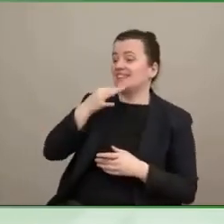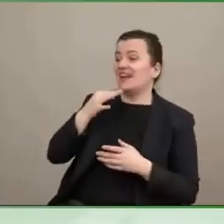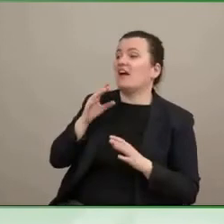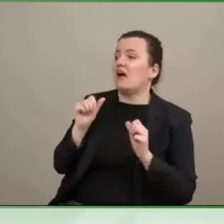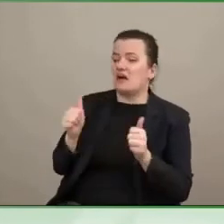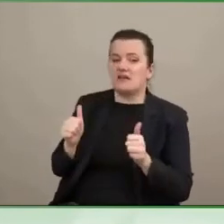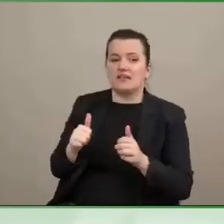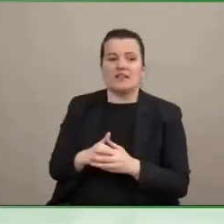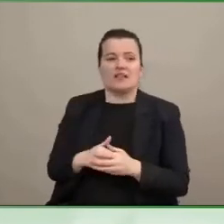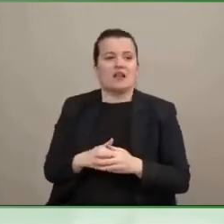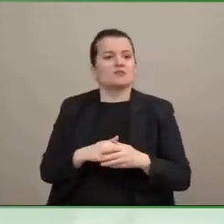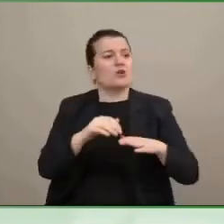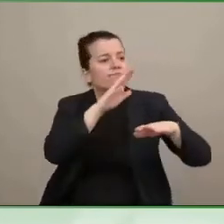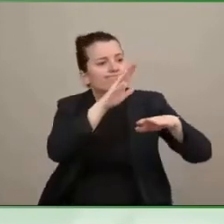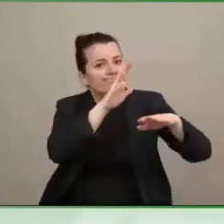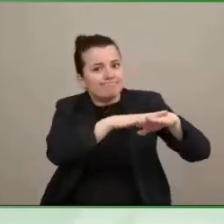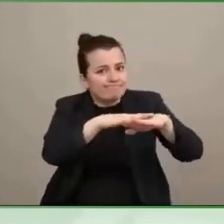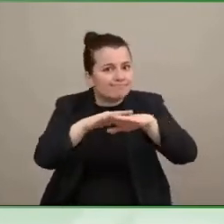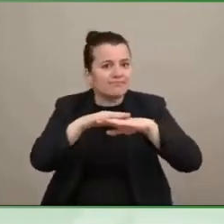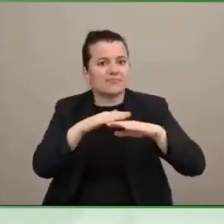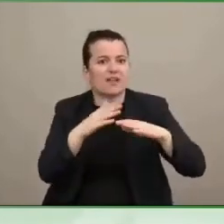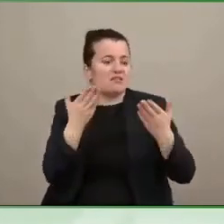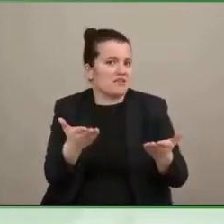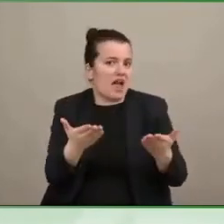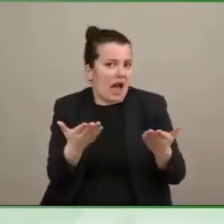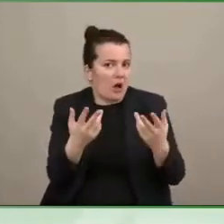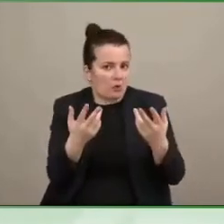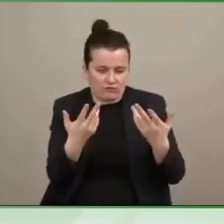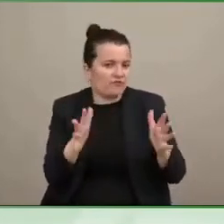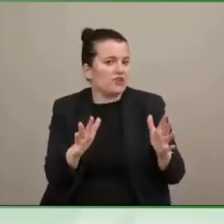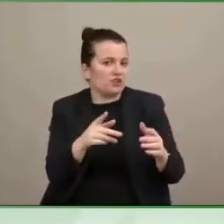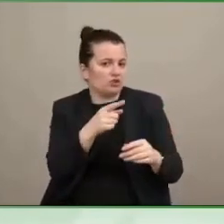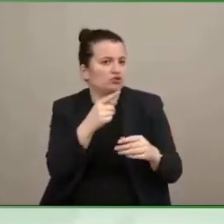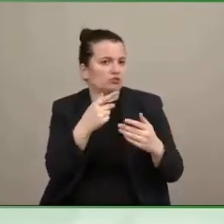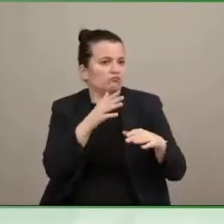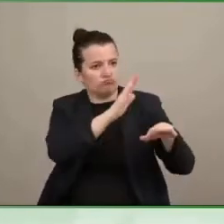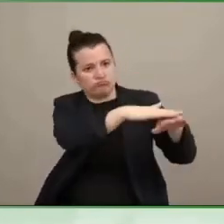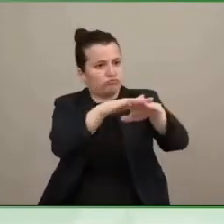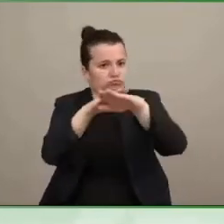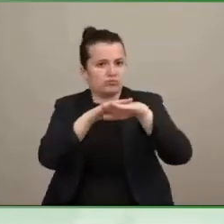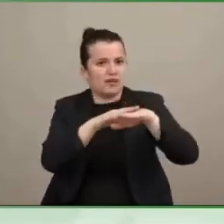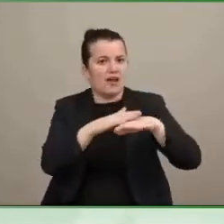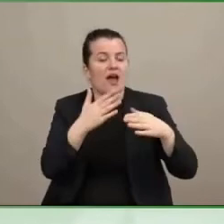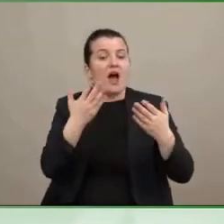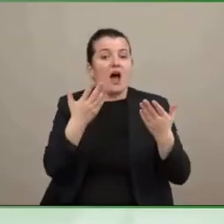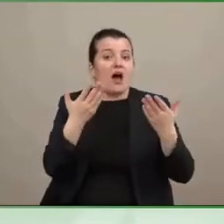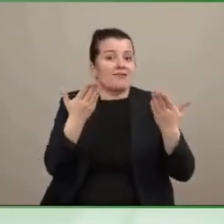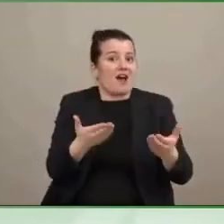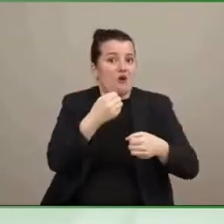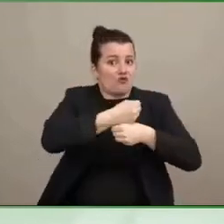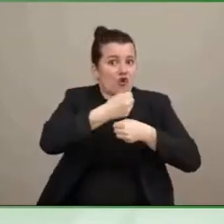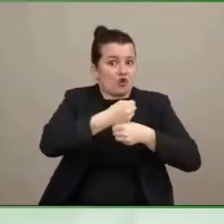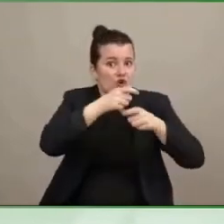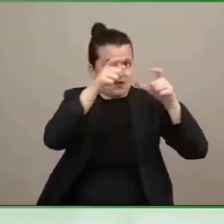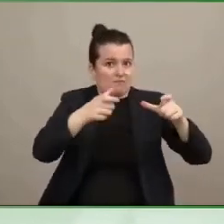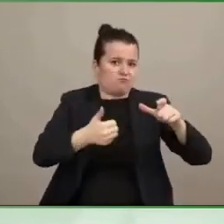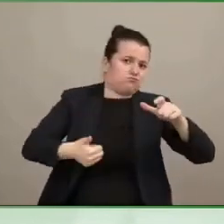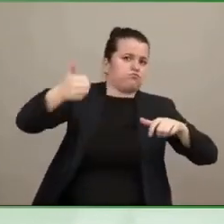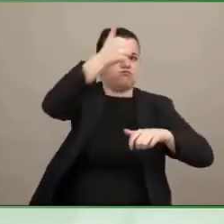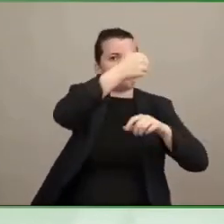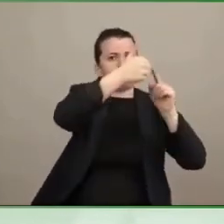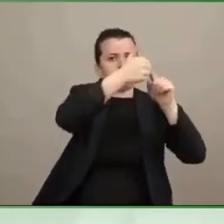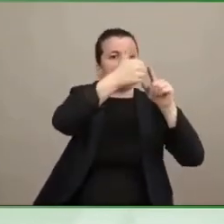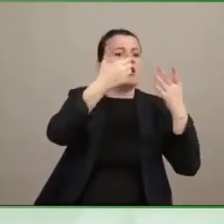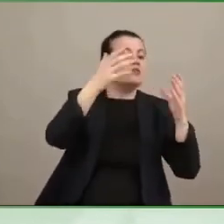really is what we're seeing now, is that employers are looking for good employees. They're looking to retain employees. They're looking to hire new